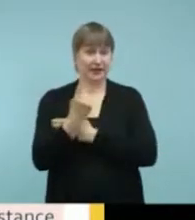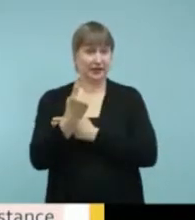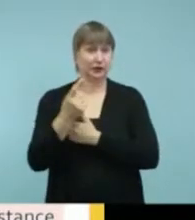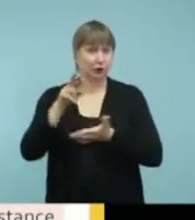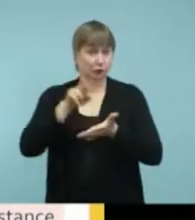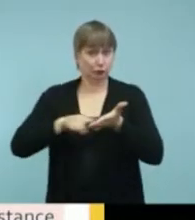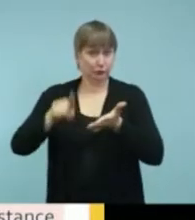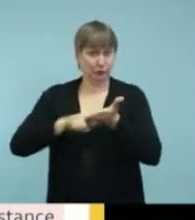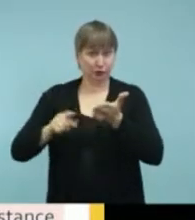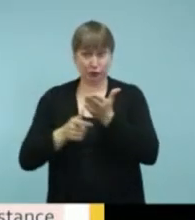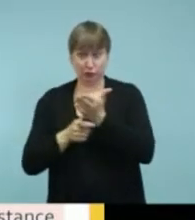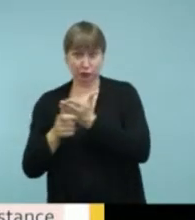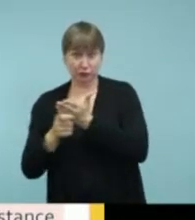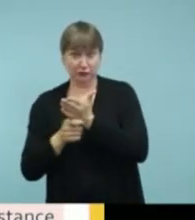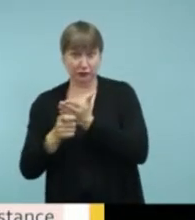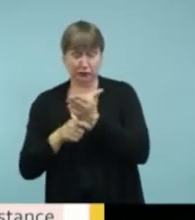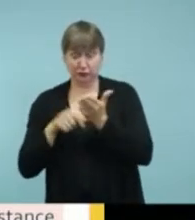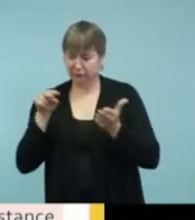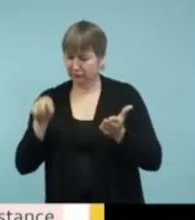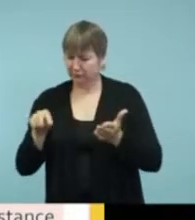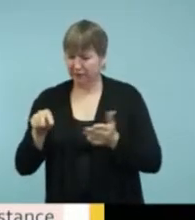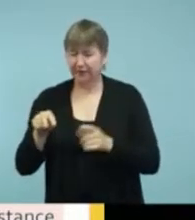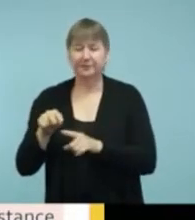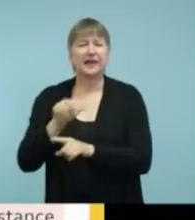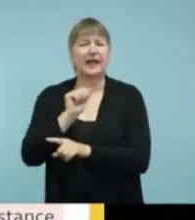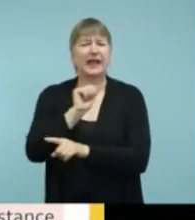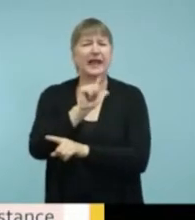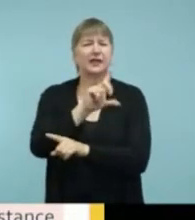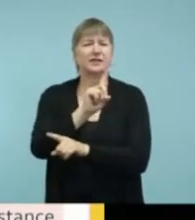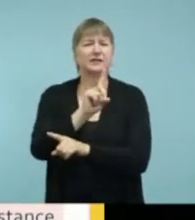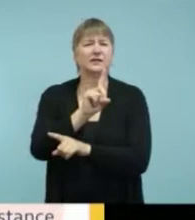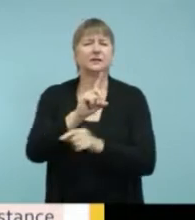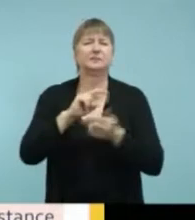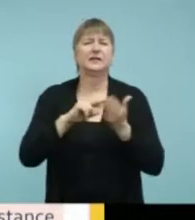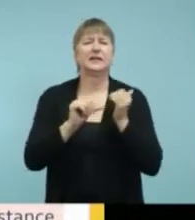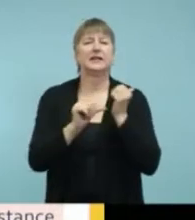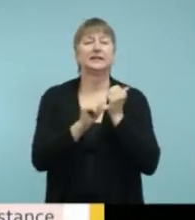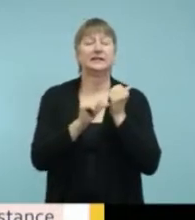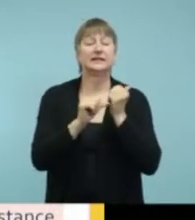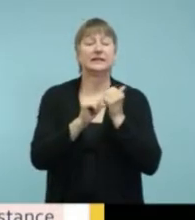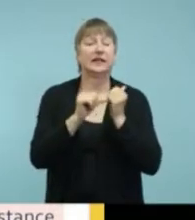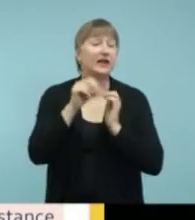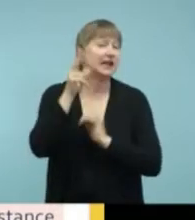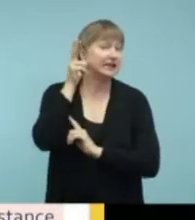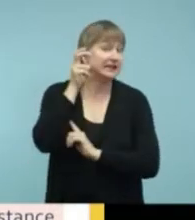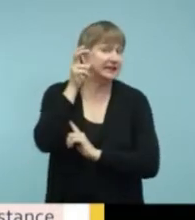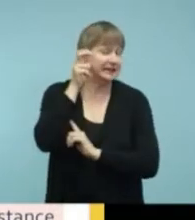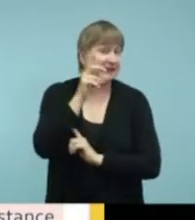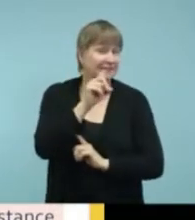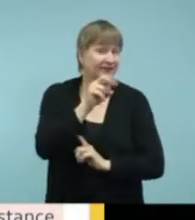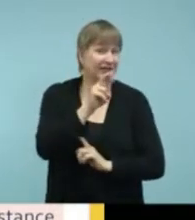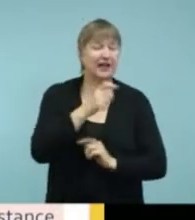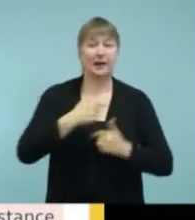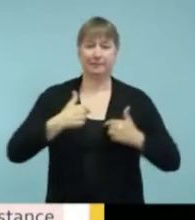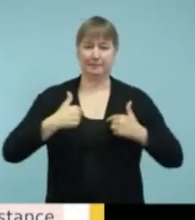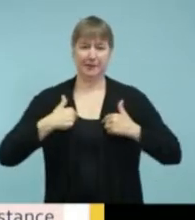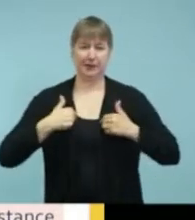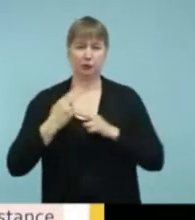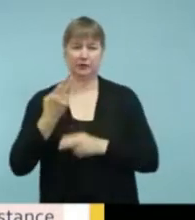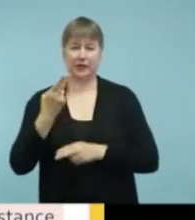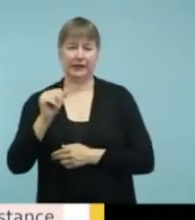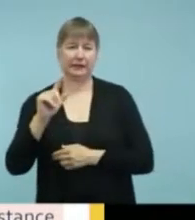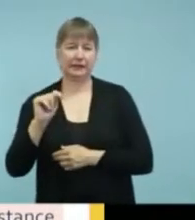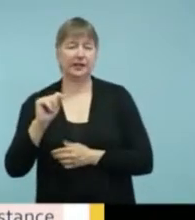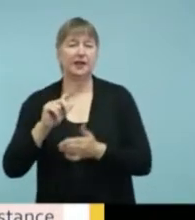ALD, which used to be assistive listening devices, I'm going to refer to it as HAT, which stands for hearing